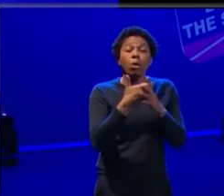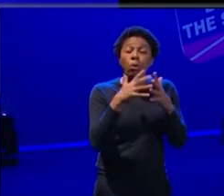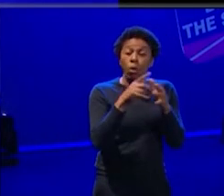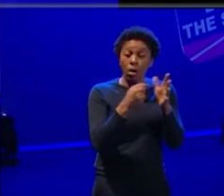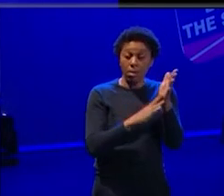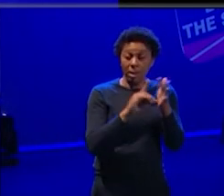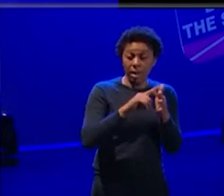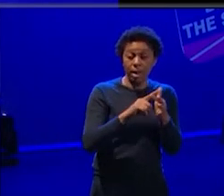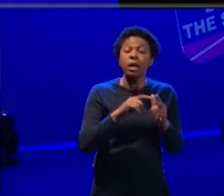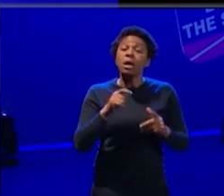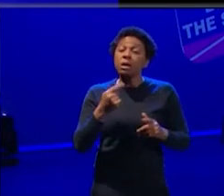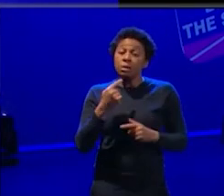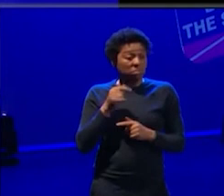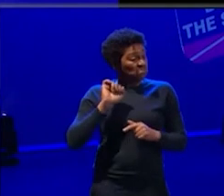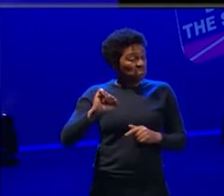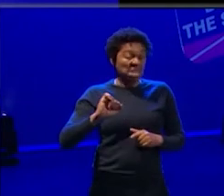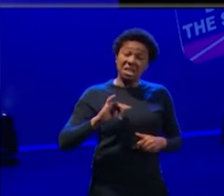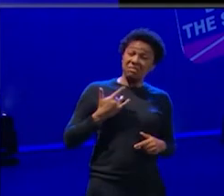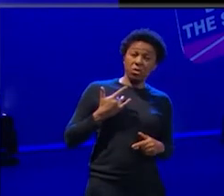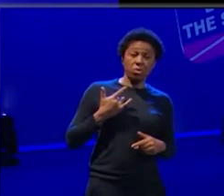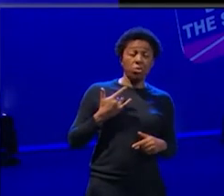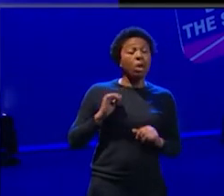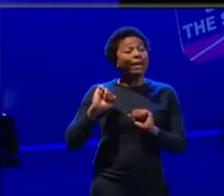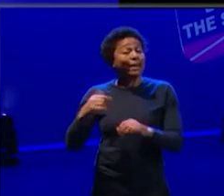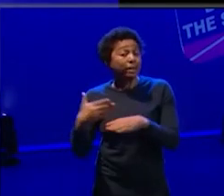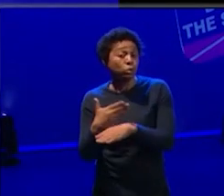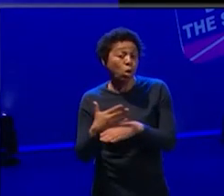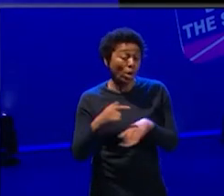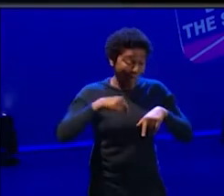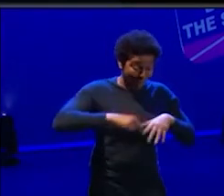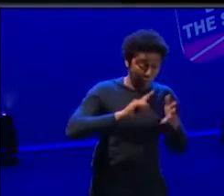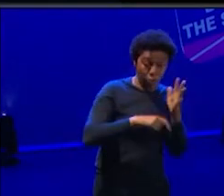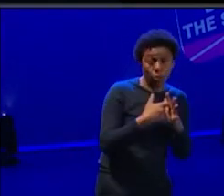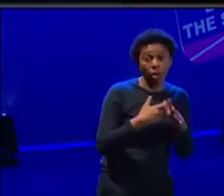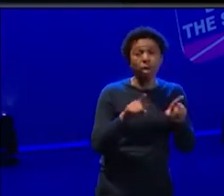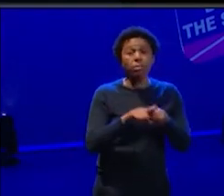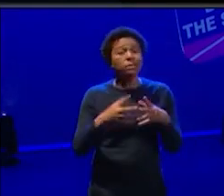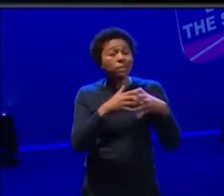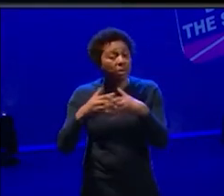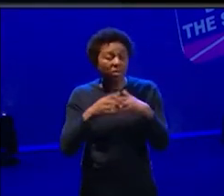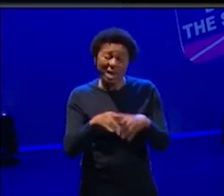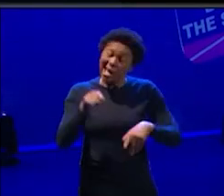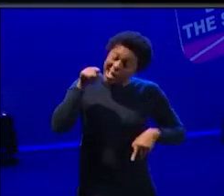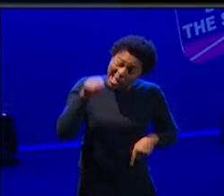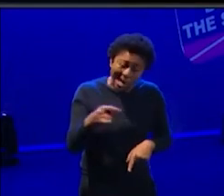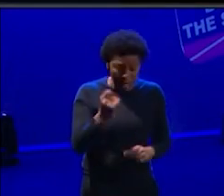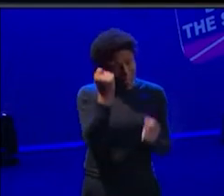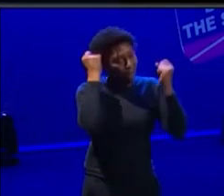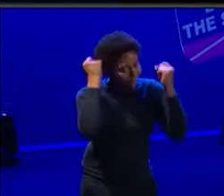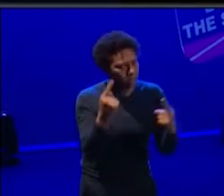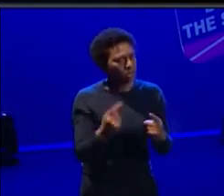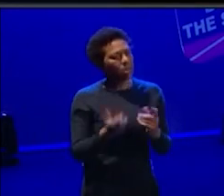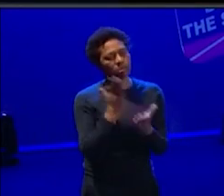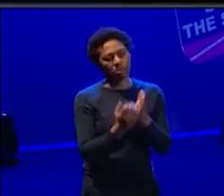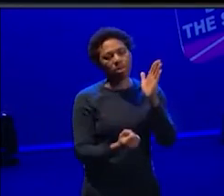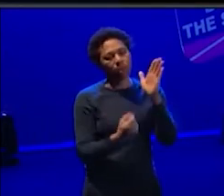that he's done both in the UK and in the US with community engagement work. He, he understands the importance of it